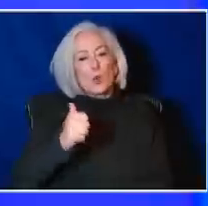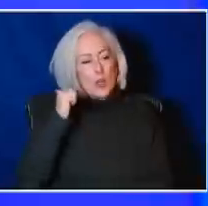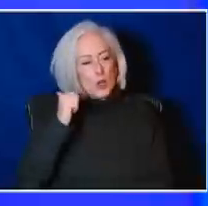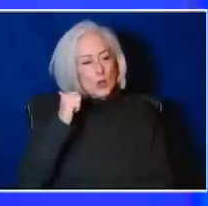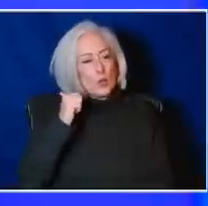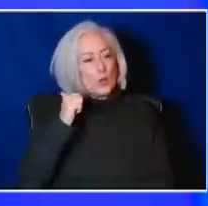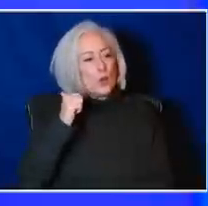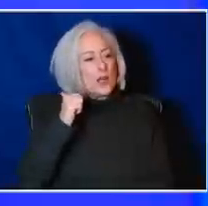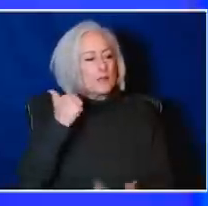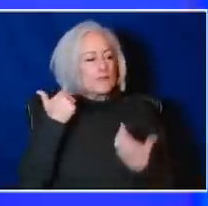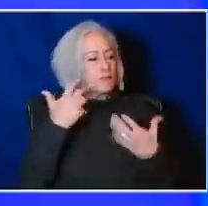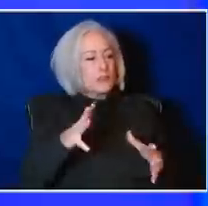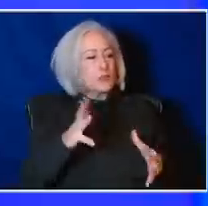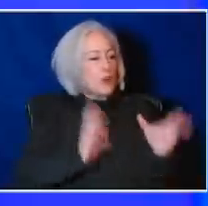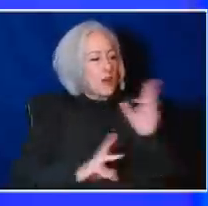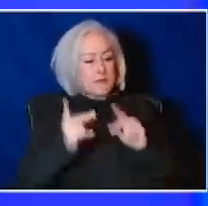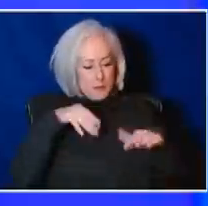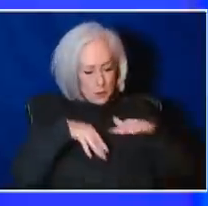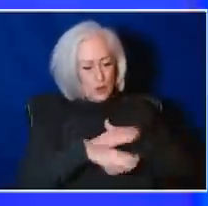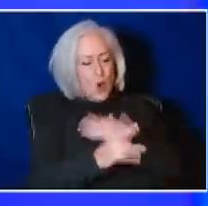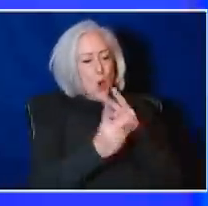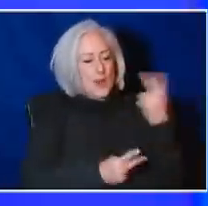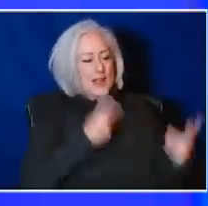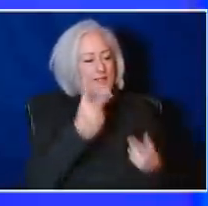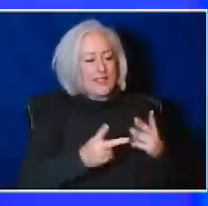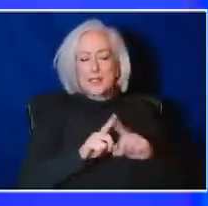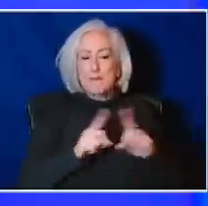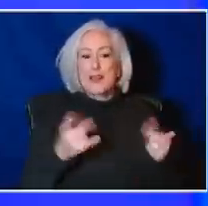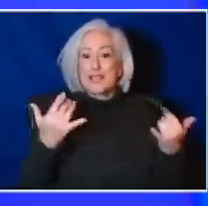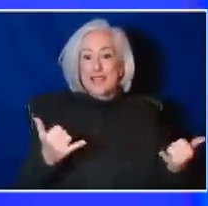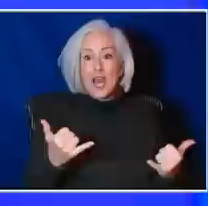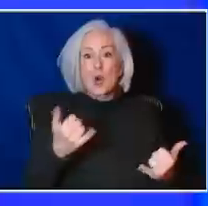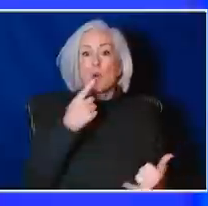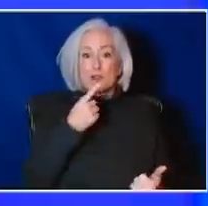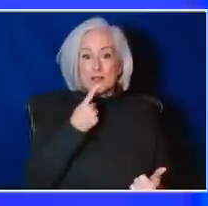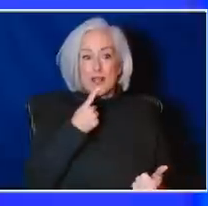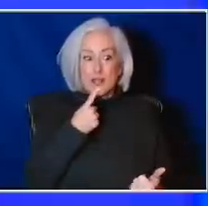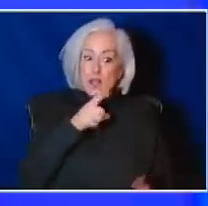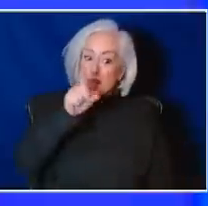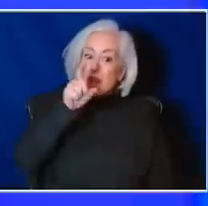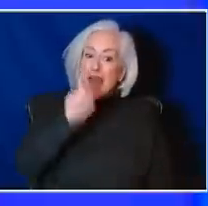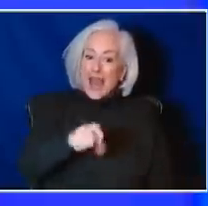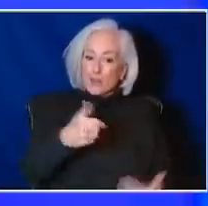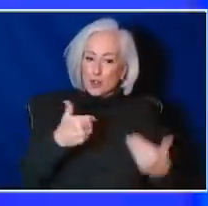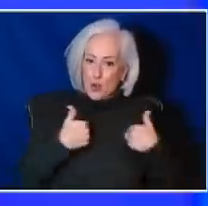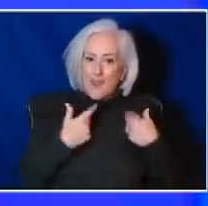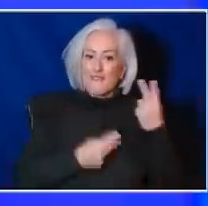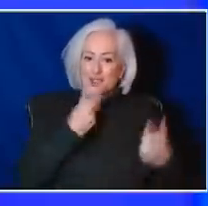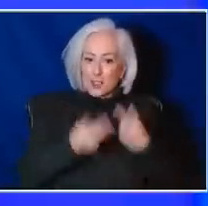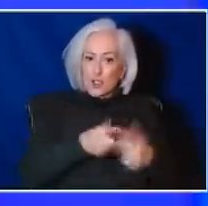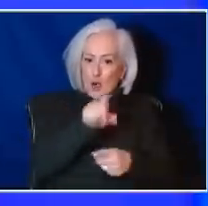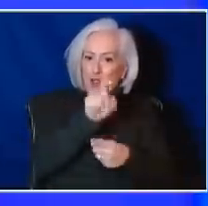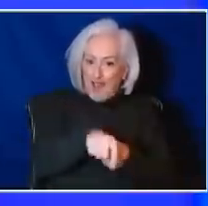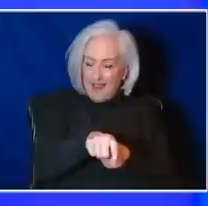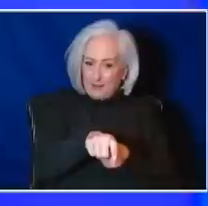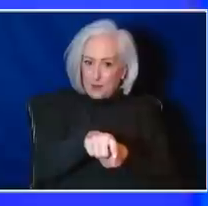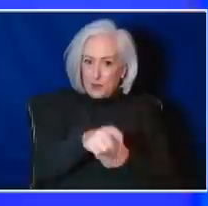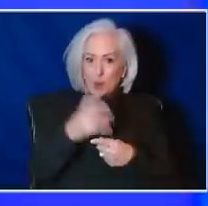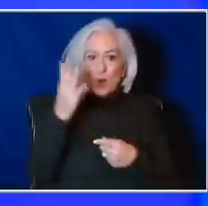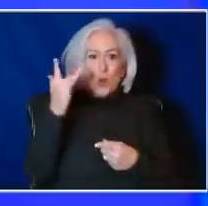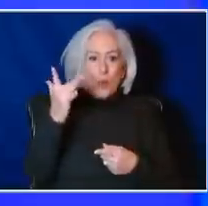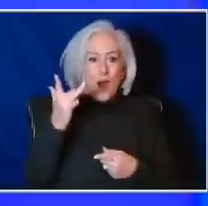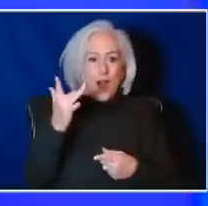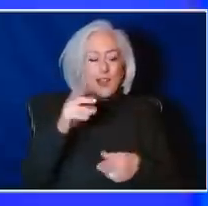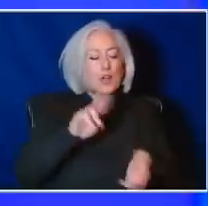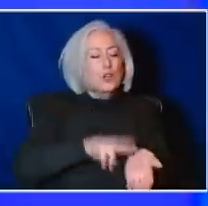visitors. And so we've really moved to a place where nursing facilities are really required to allow any of those visitors